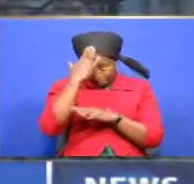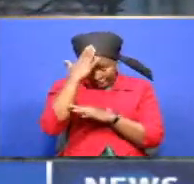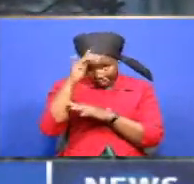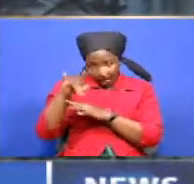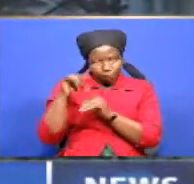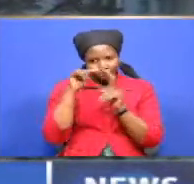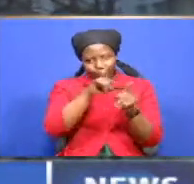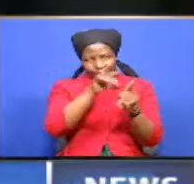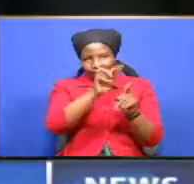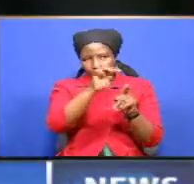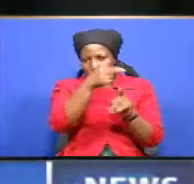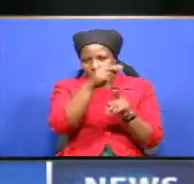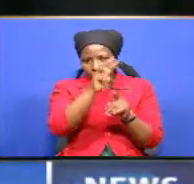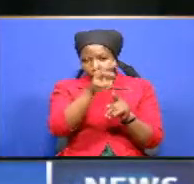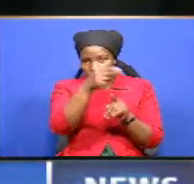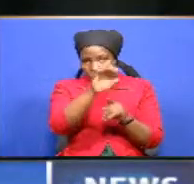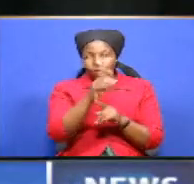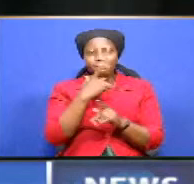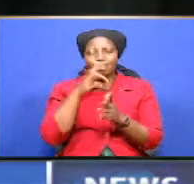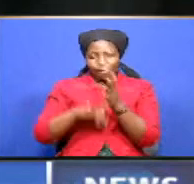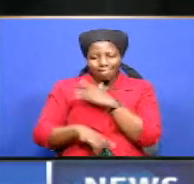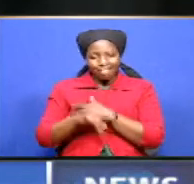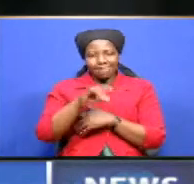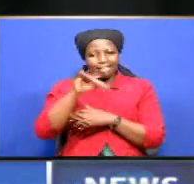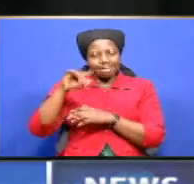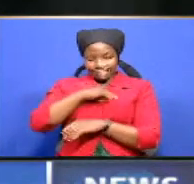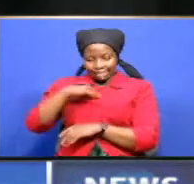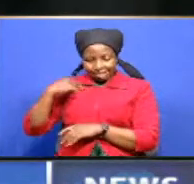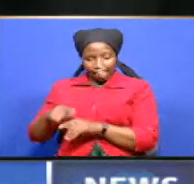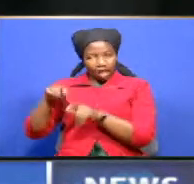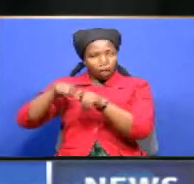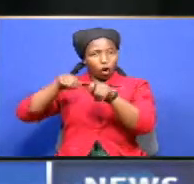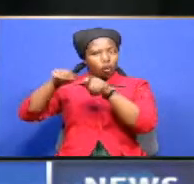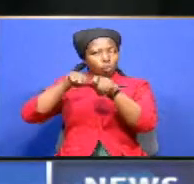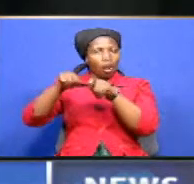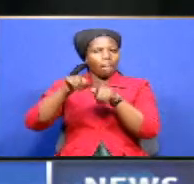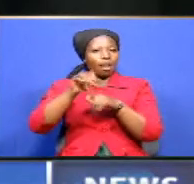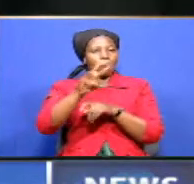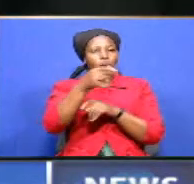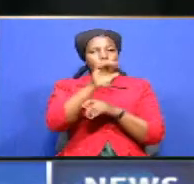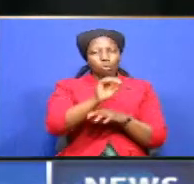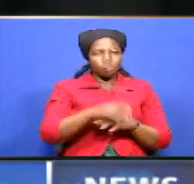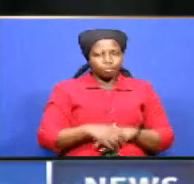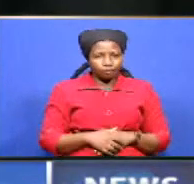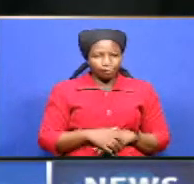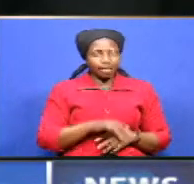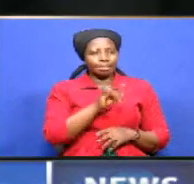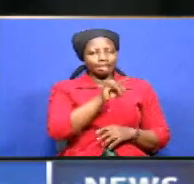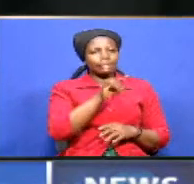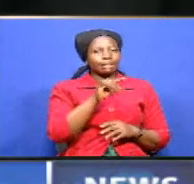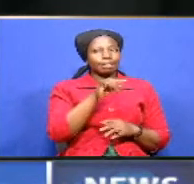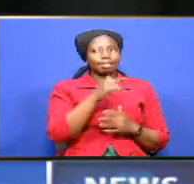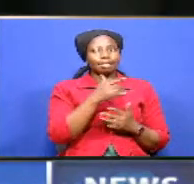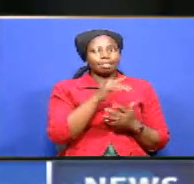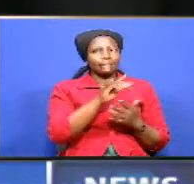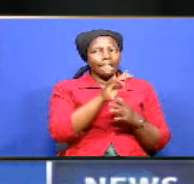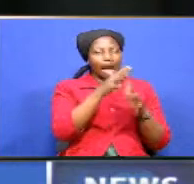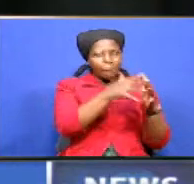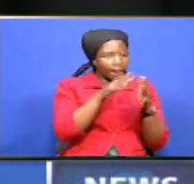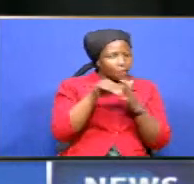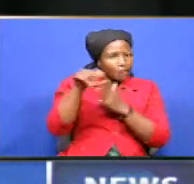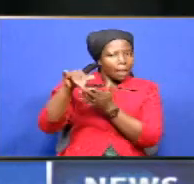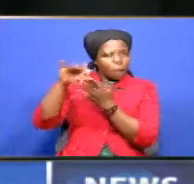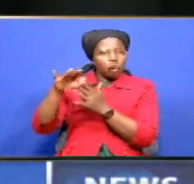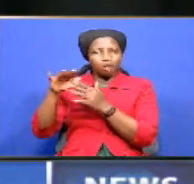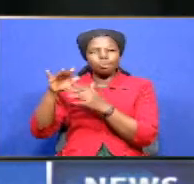it a puppet of China. And the United States pays them $450 million a year. China pays them $38 million a year.